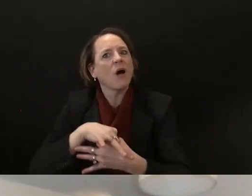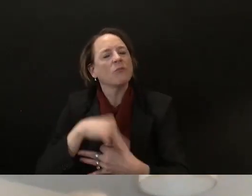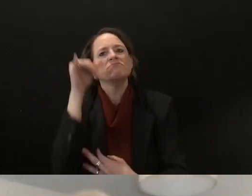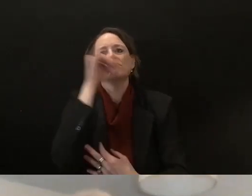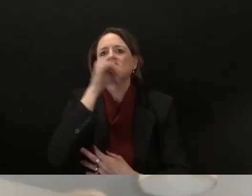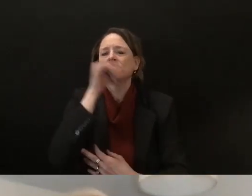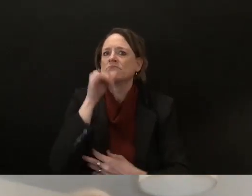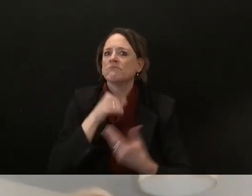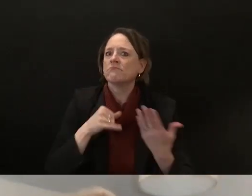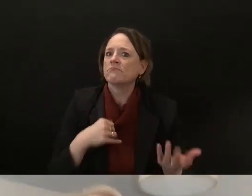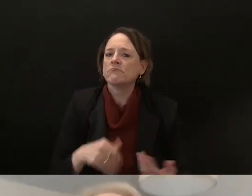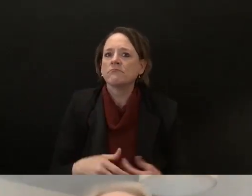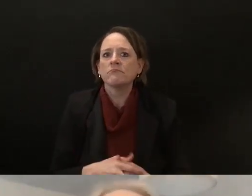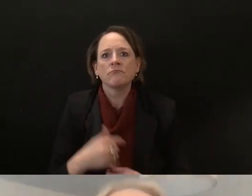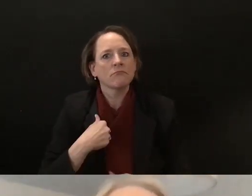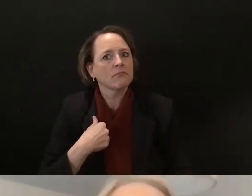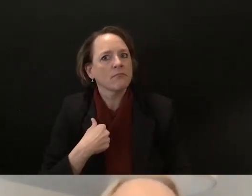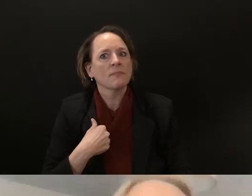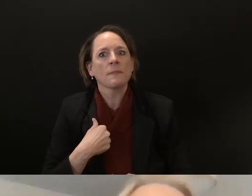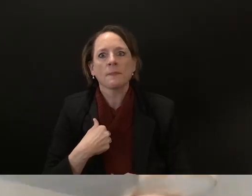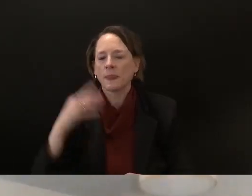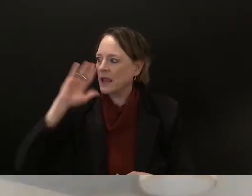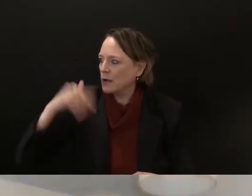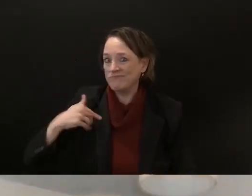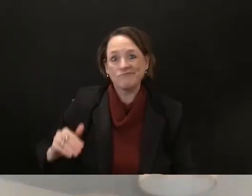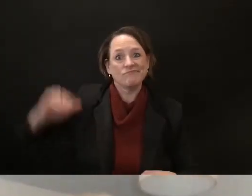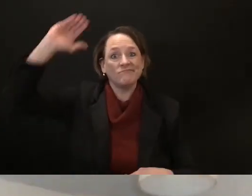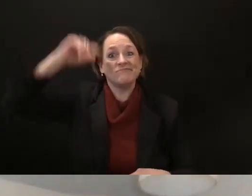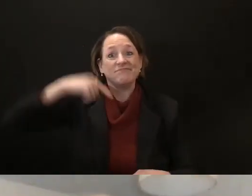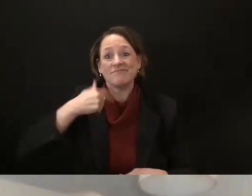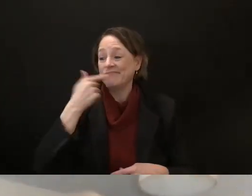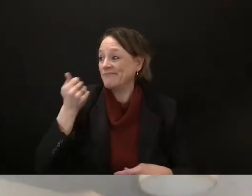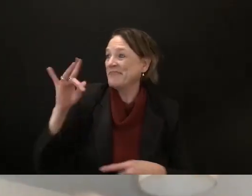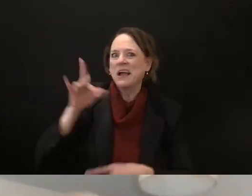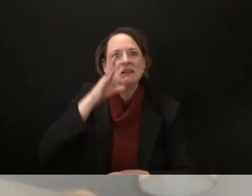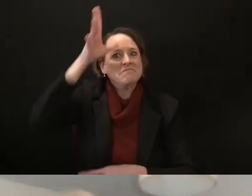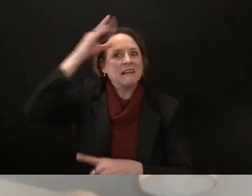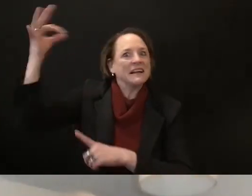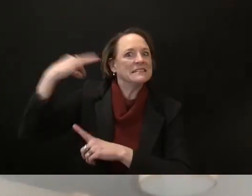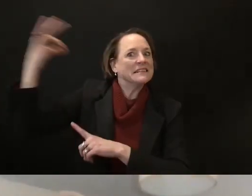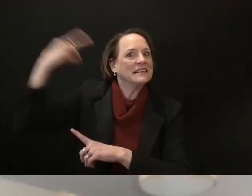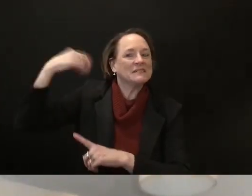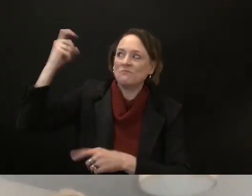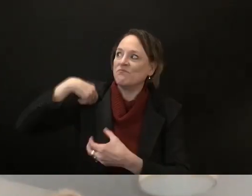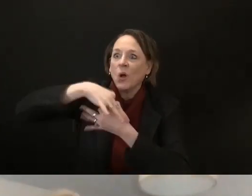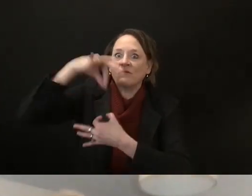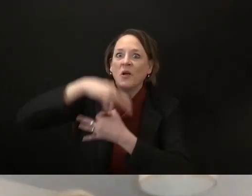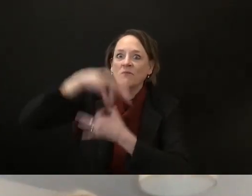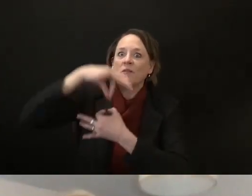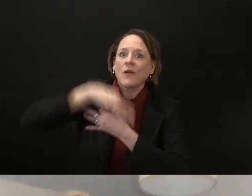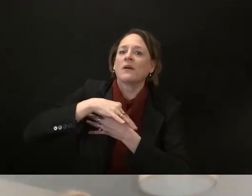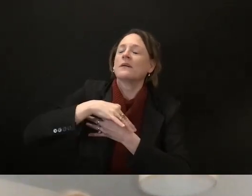vote i've never missed an election and we need to make sure people understand that their vote is is their voice and it's the most